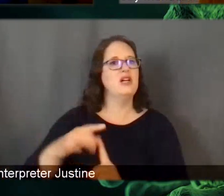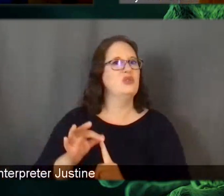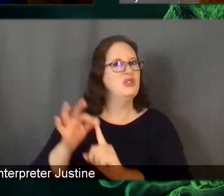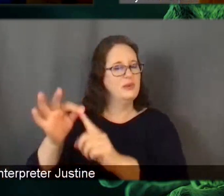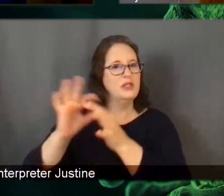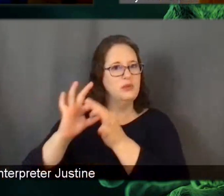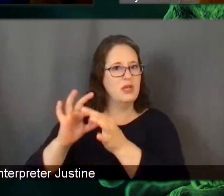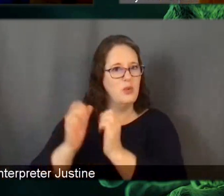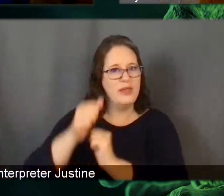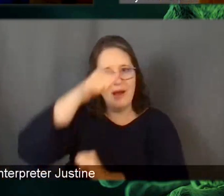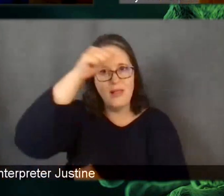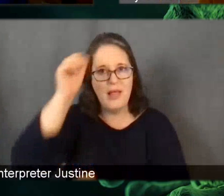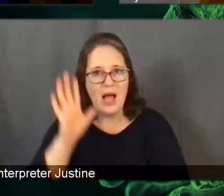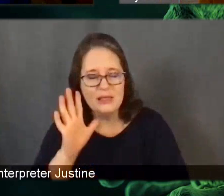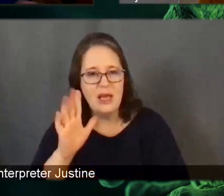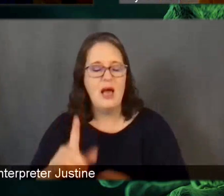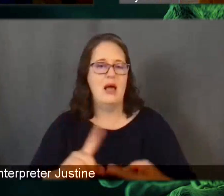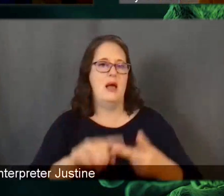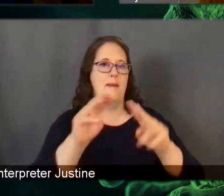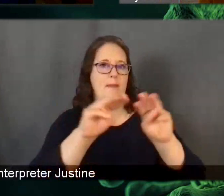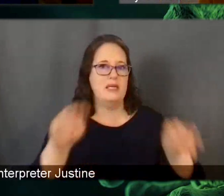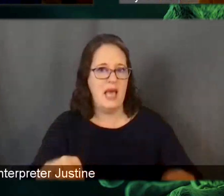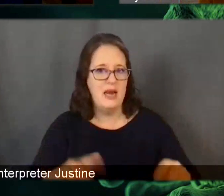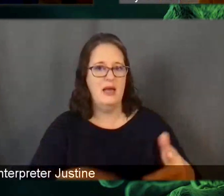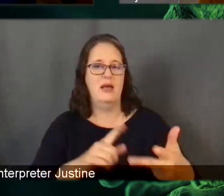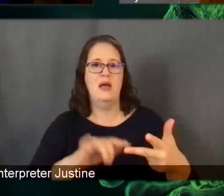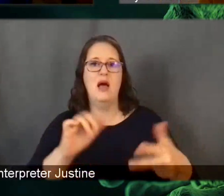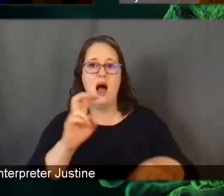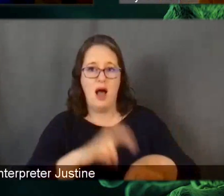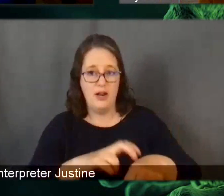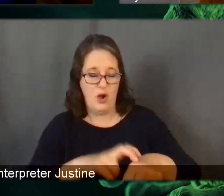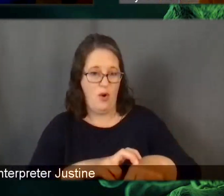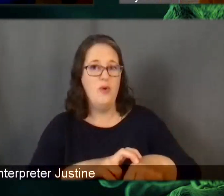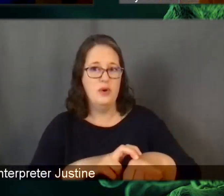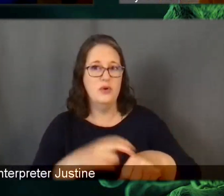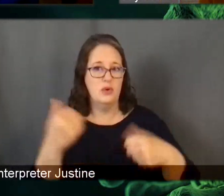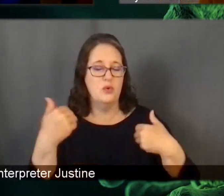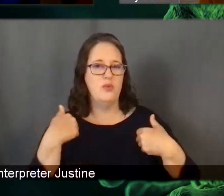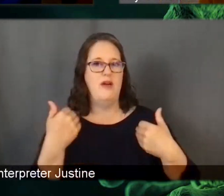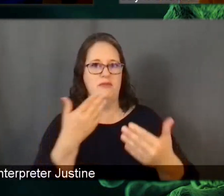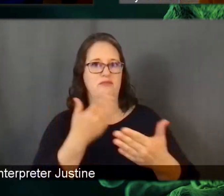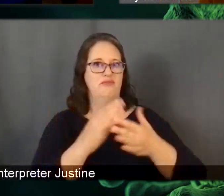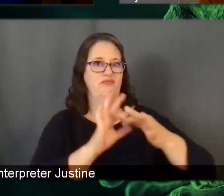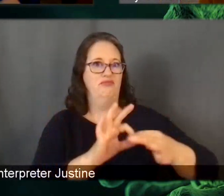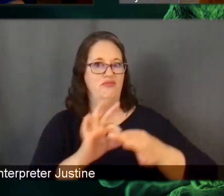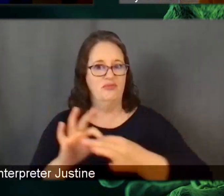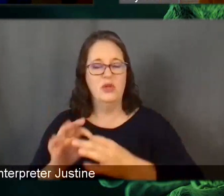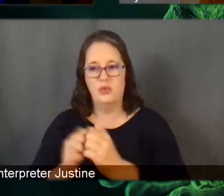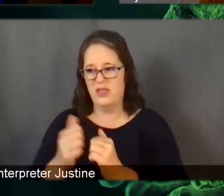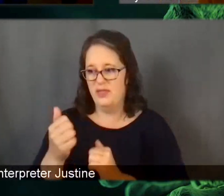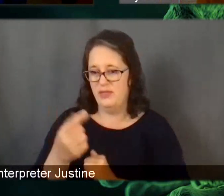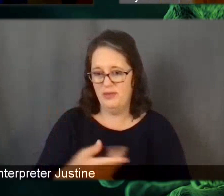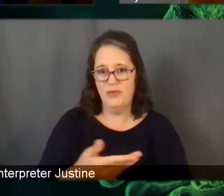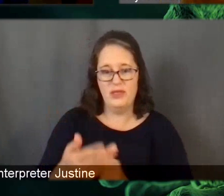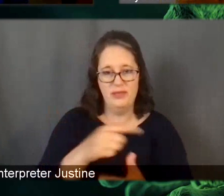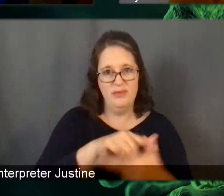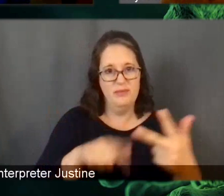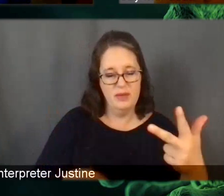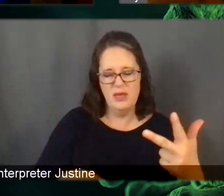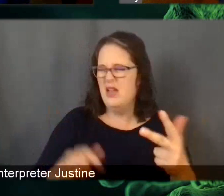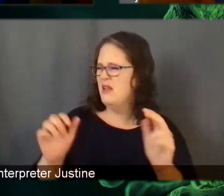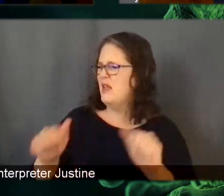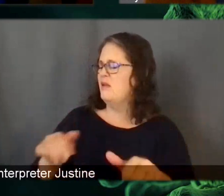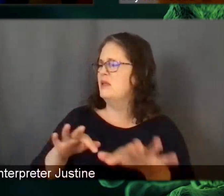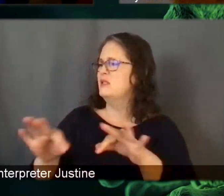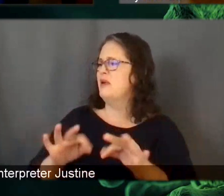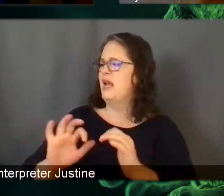relationship with Montana and Idaho. Jay, do you want to make a comment on that and why you think that's important and how that might influence our work? Yeah. So